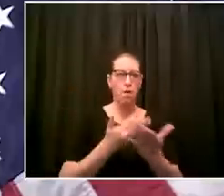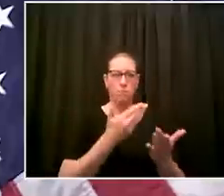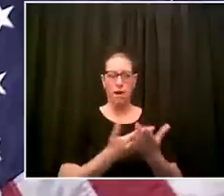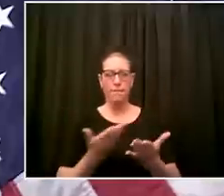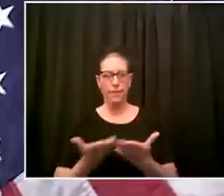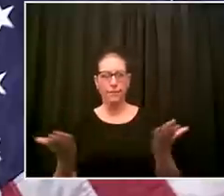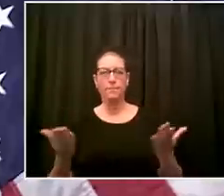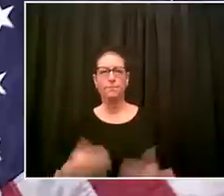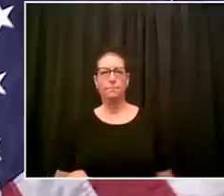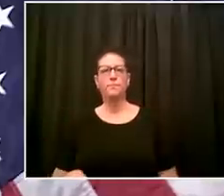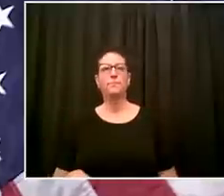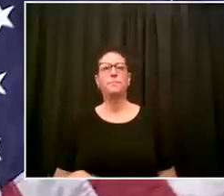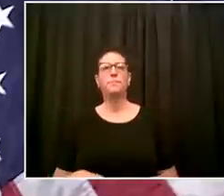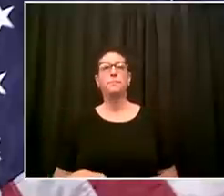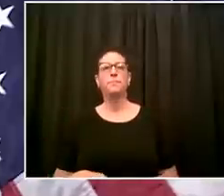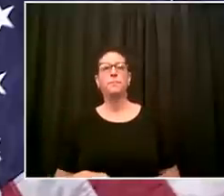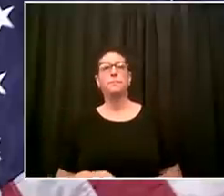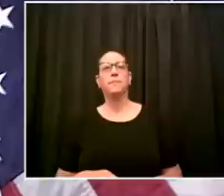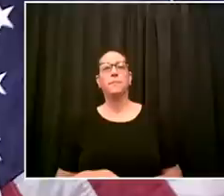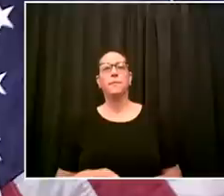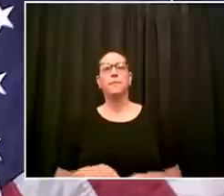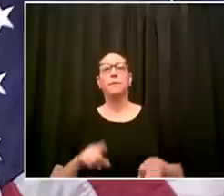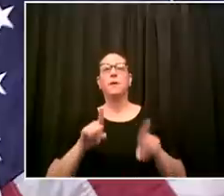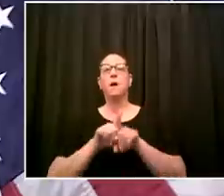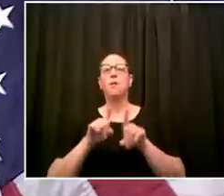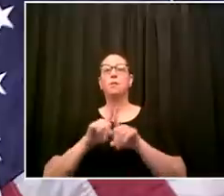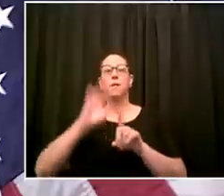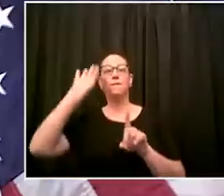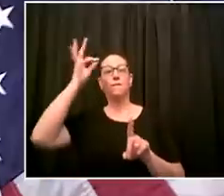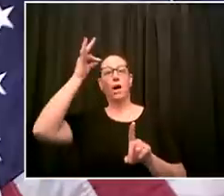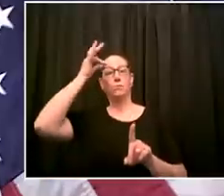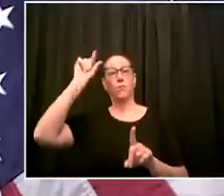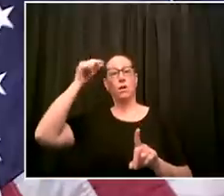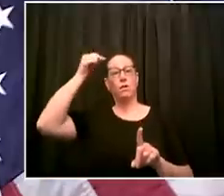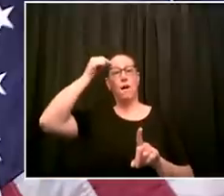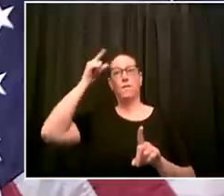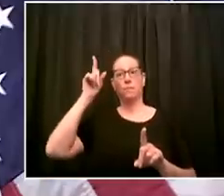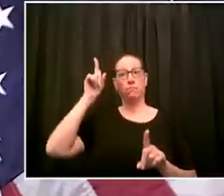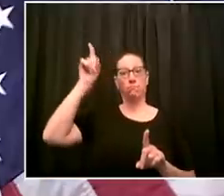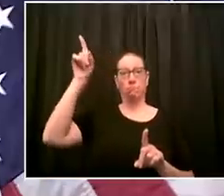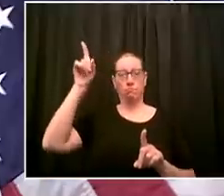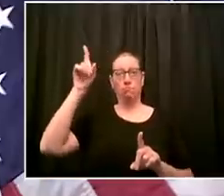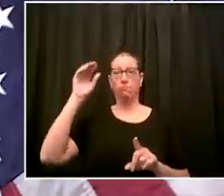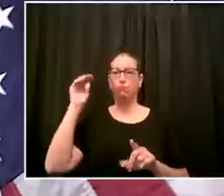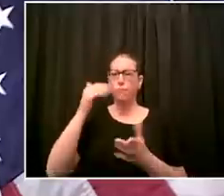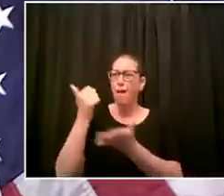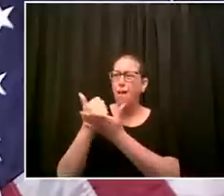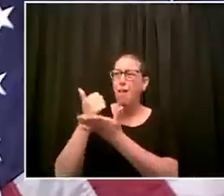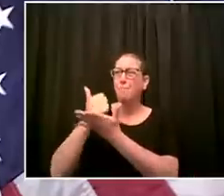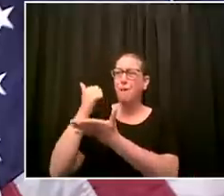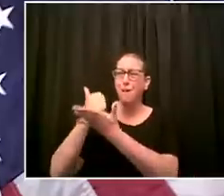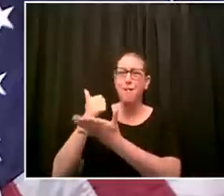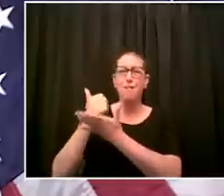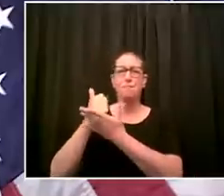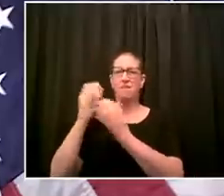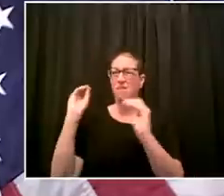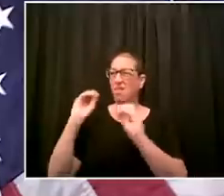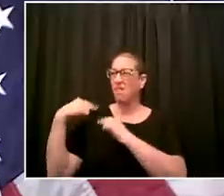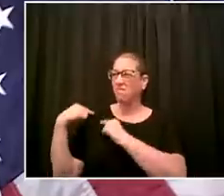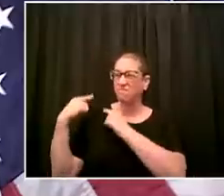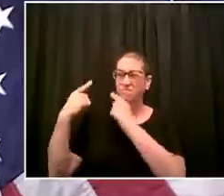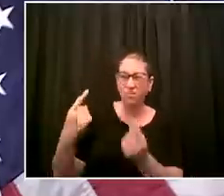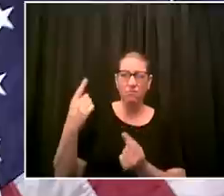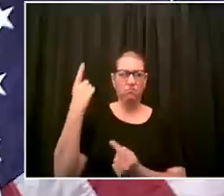and needing our own new york city strategic reserve of ppe's and medical supplies and equipment but now